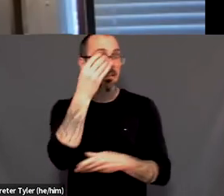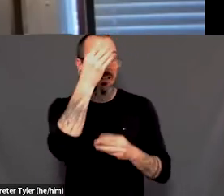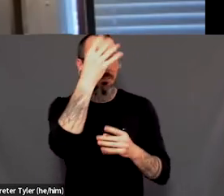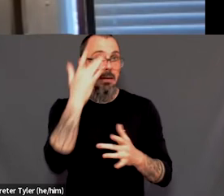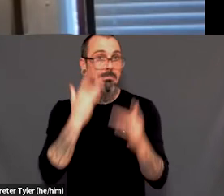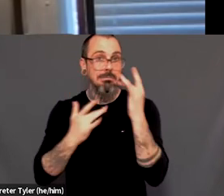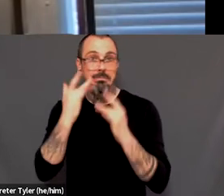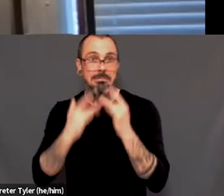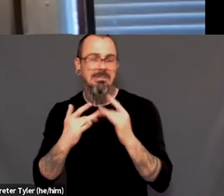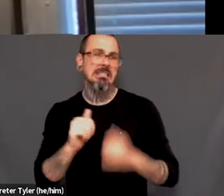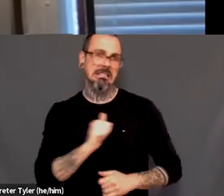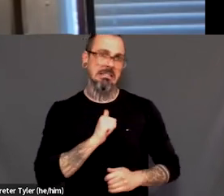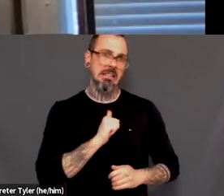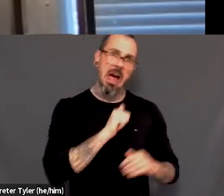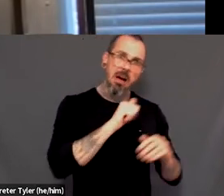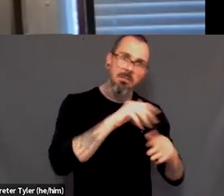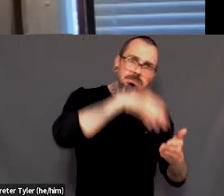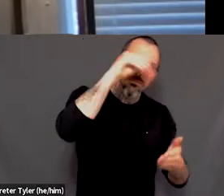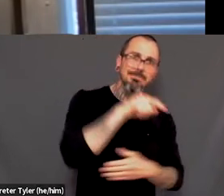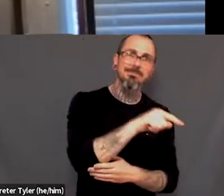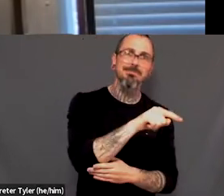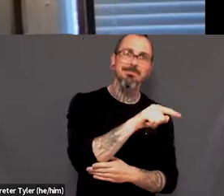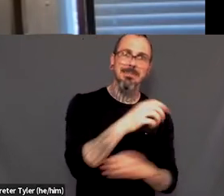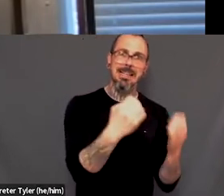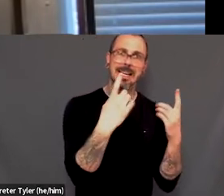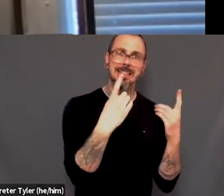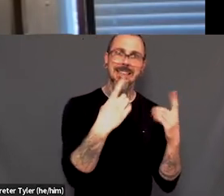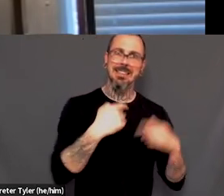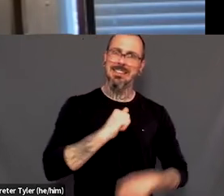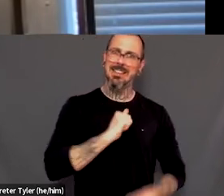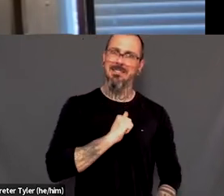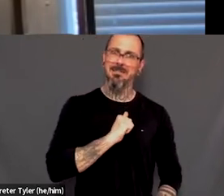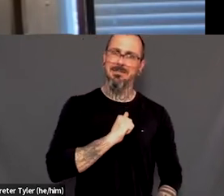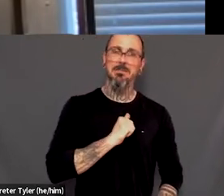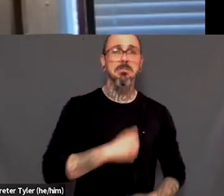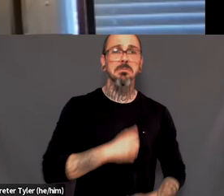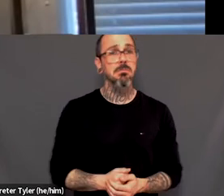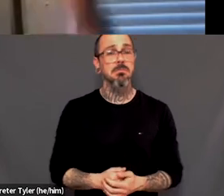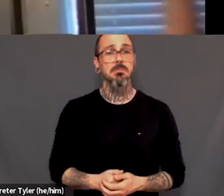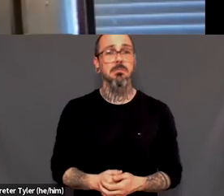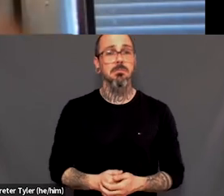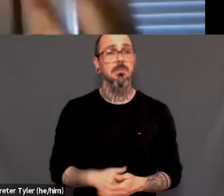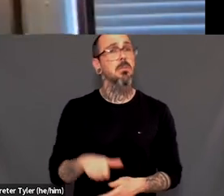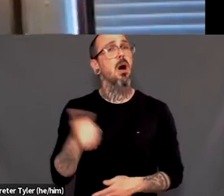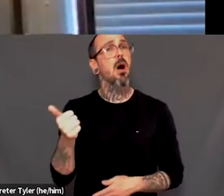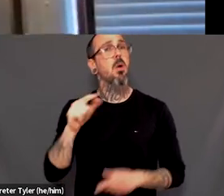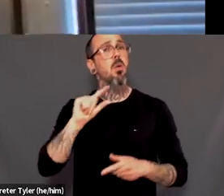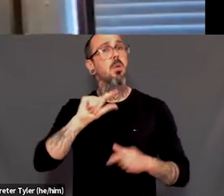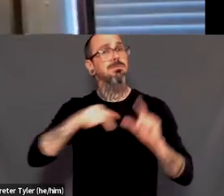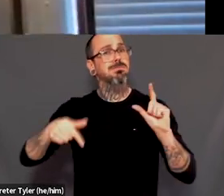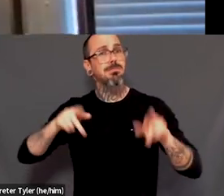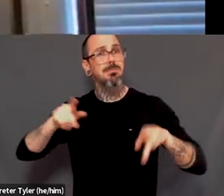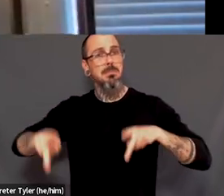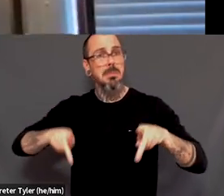I found a lot of people learn how to do these things and manage, uh, their mental health and their